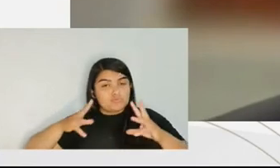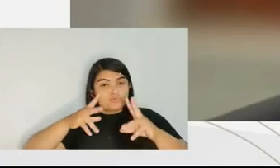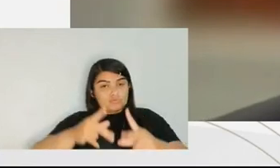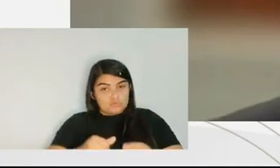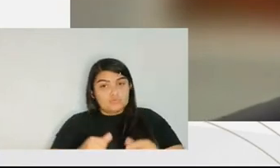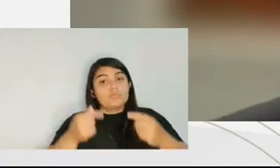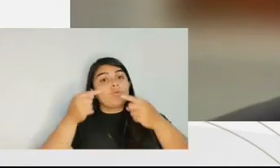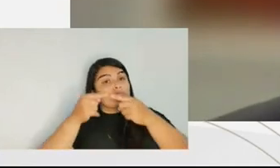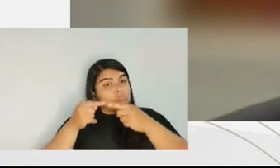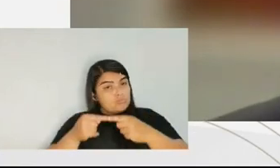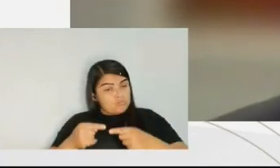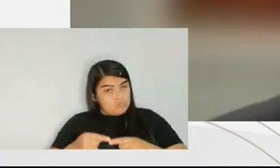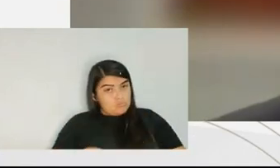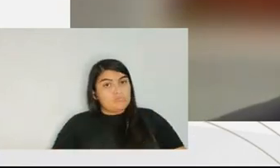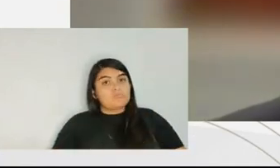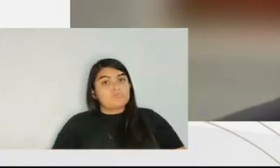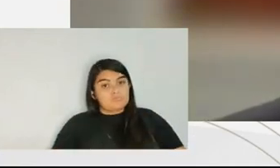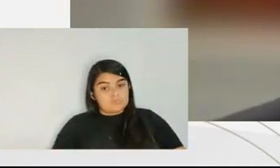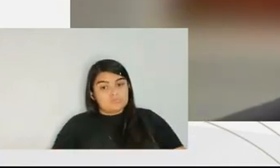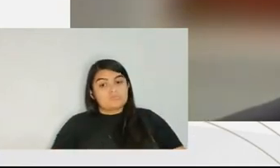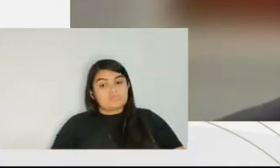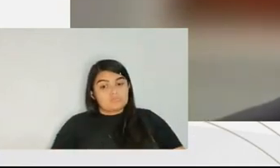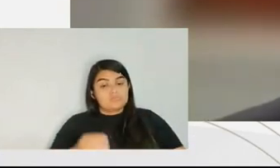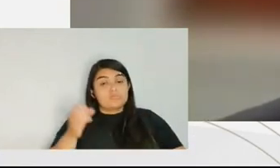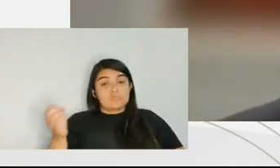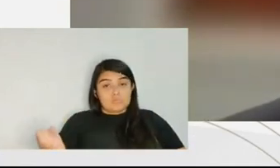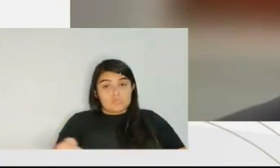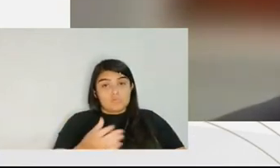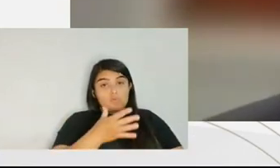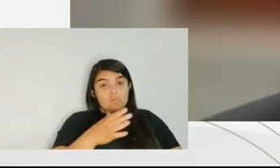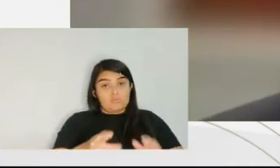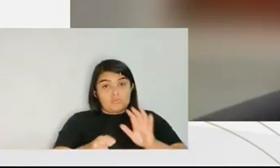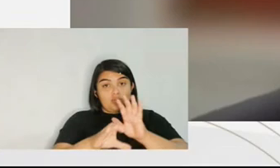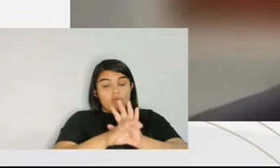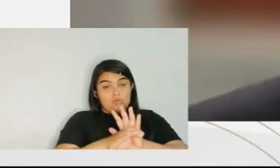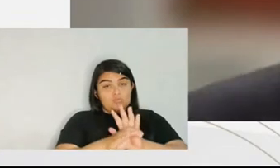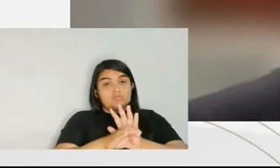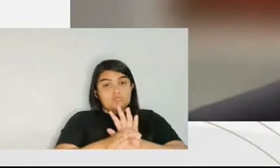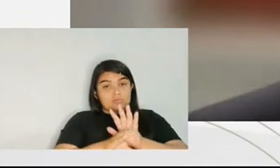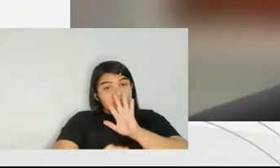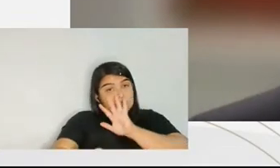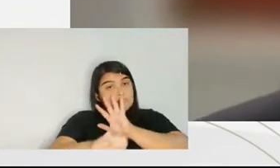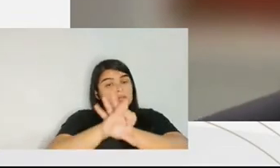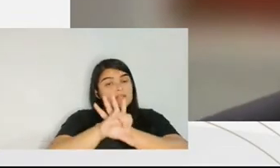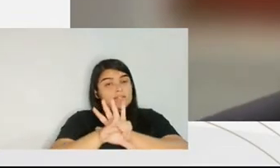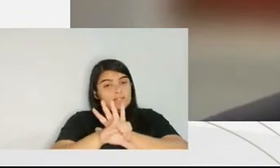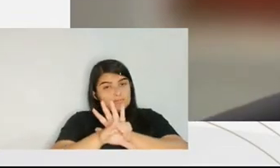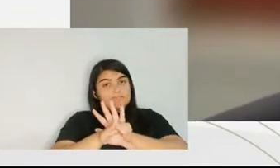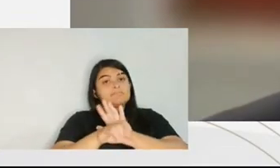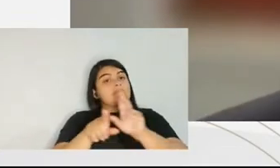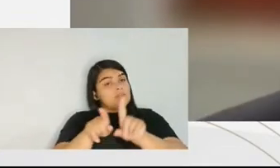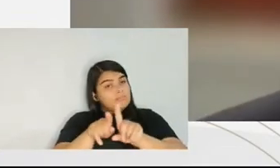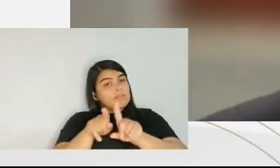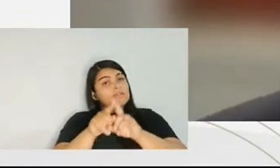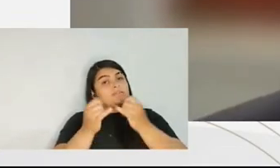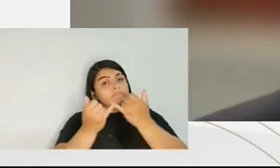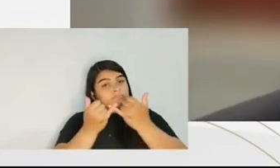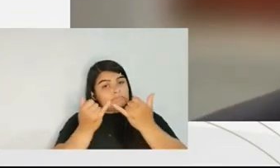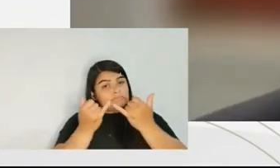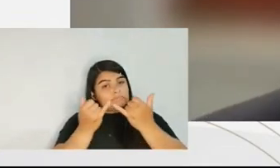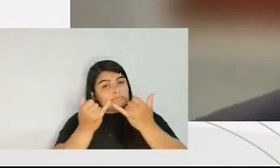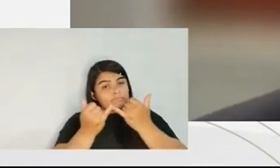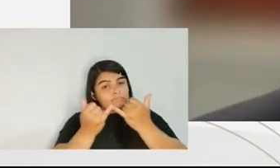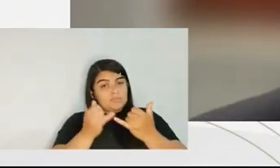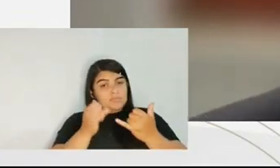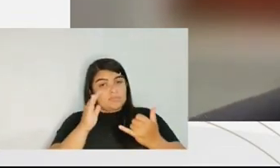thinking really has to do a lot with our new penal process code that is